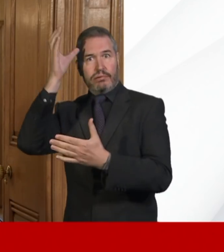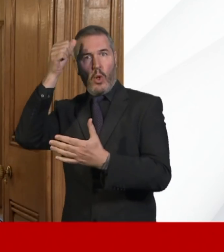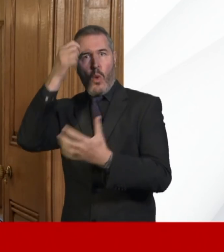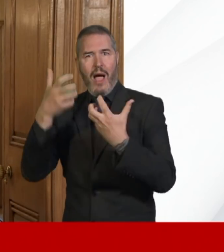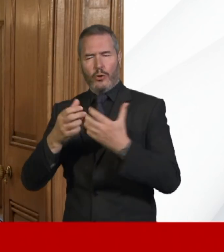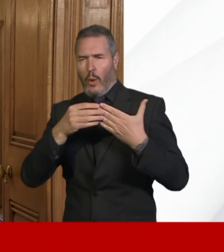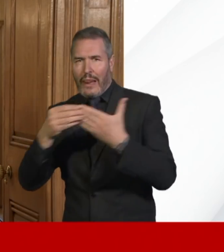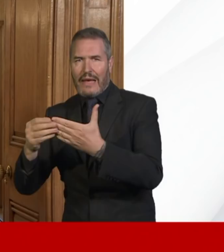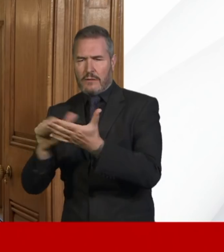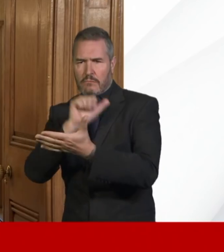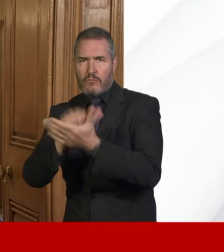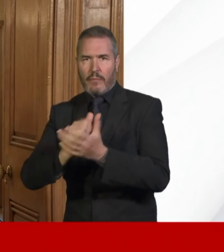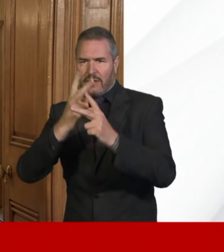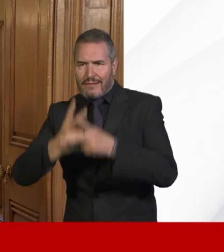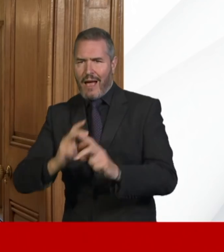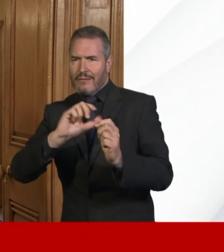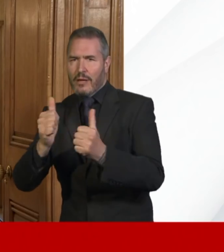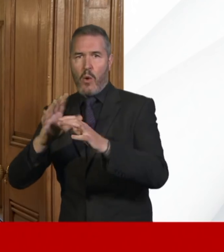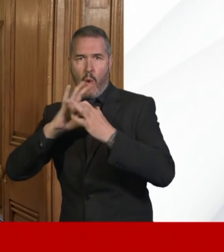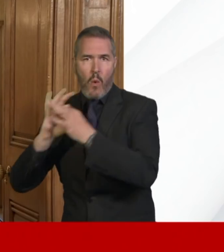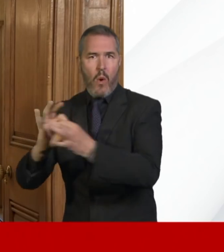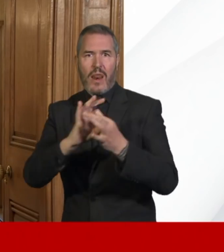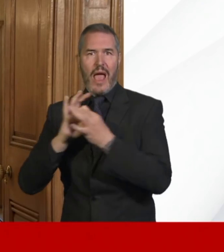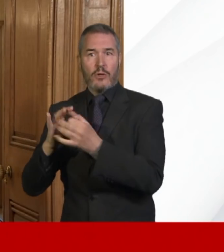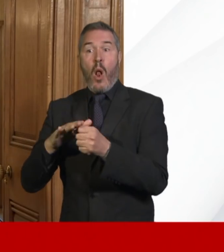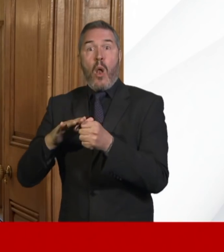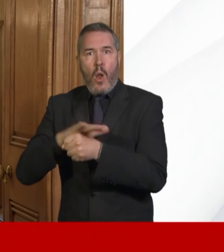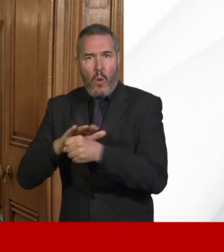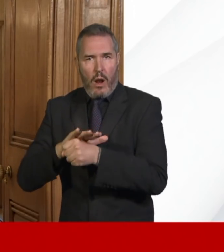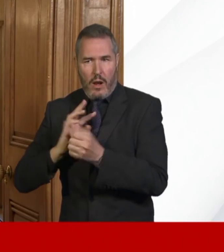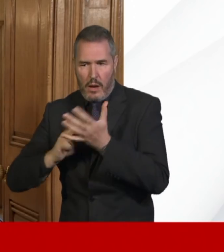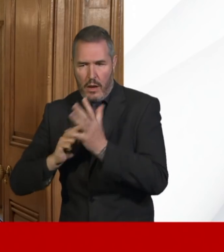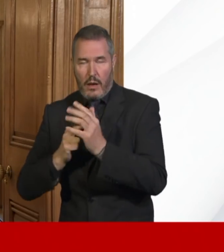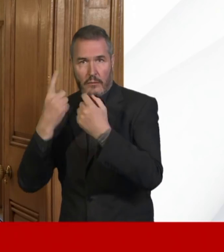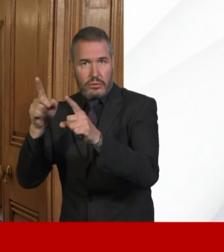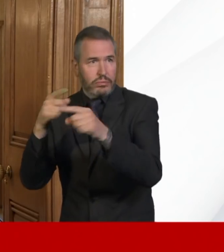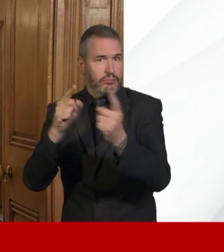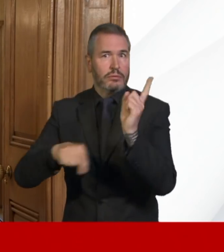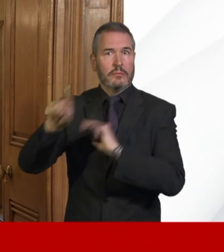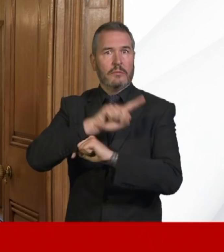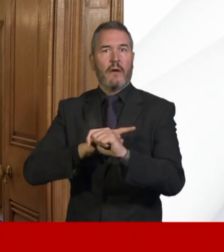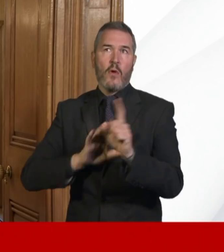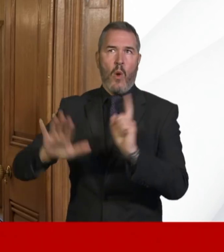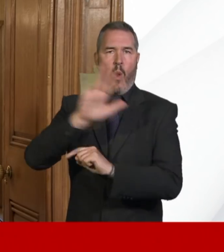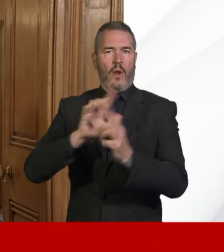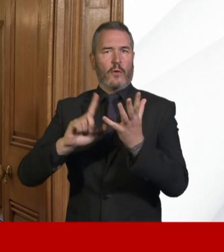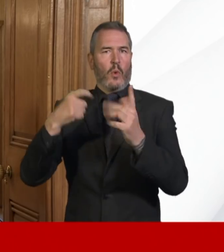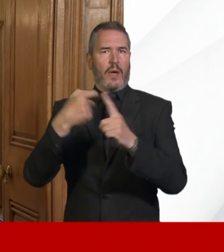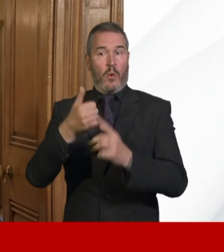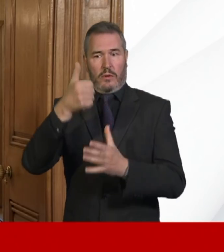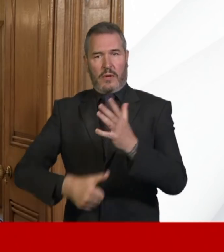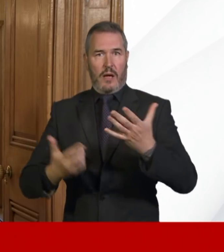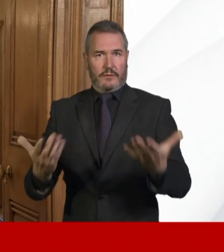ensure a comprehensive, a coordinated and a consistent response across the country.